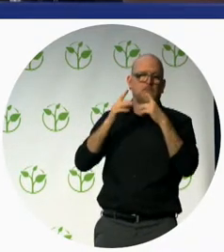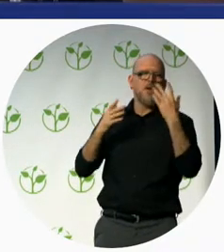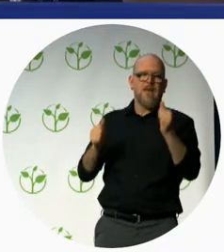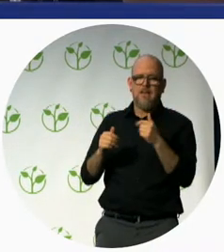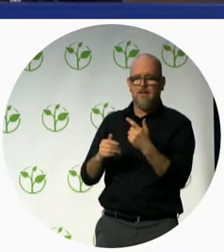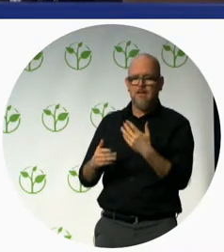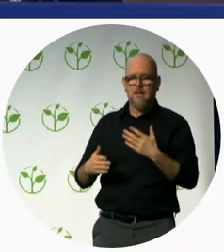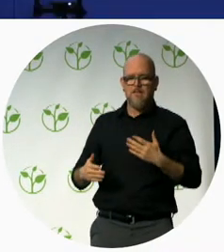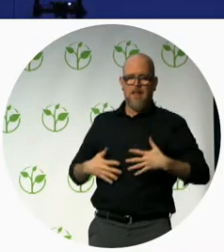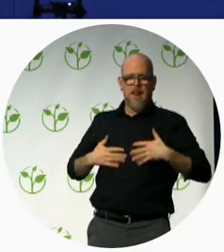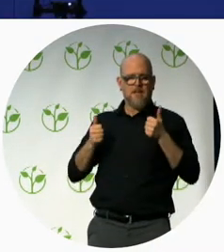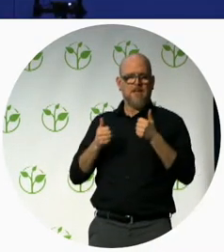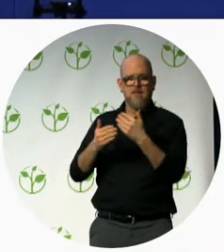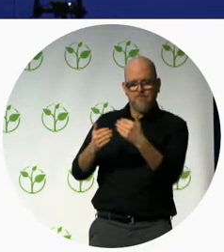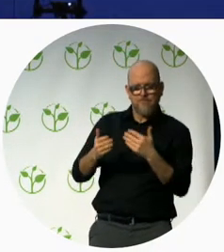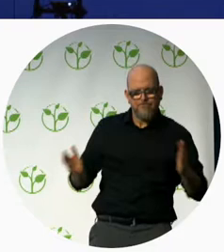much for your patience